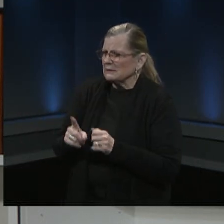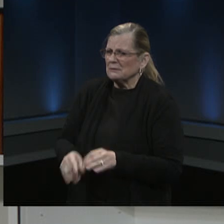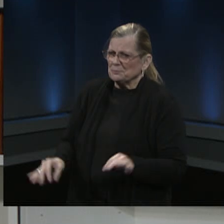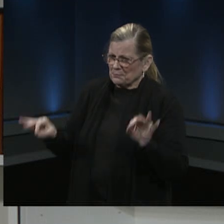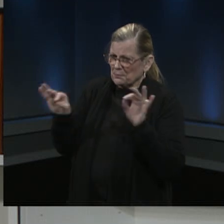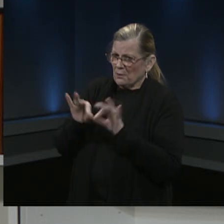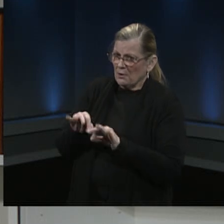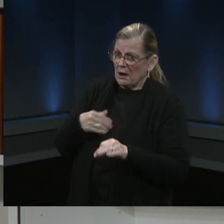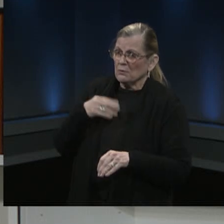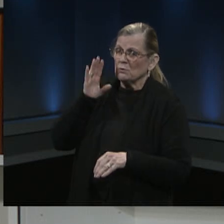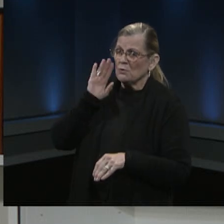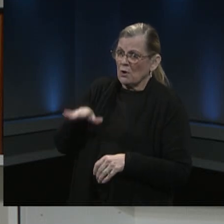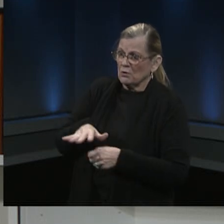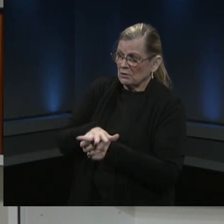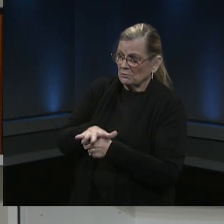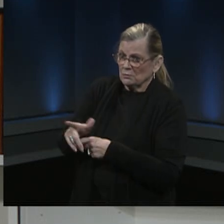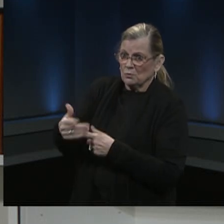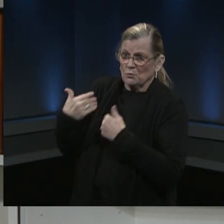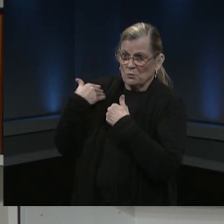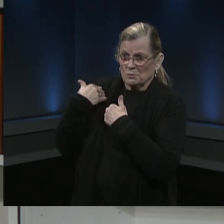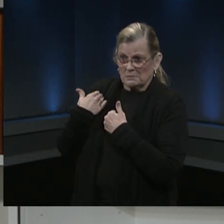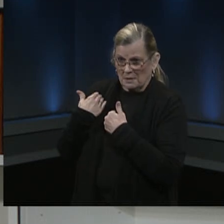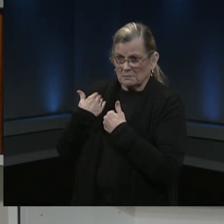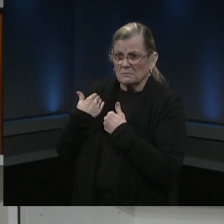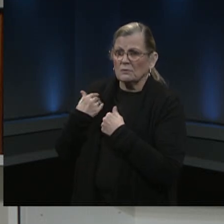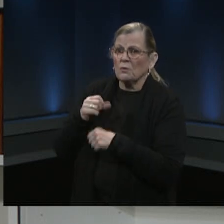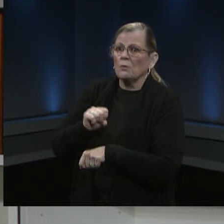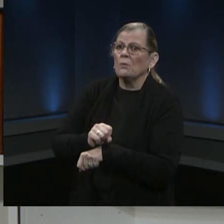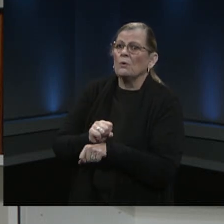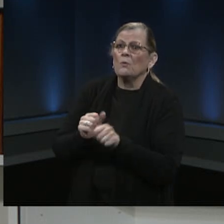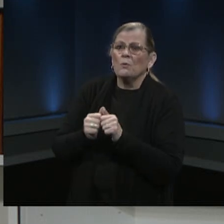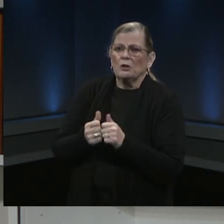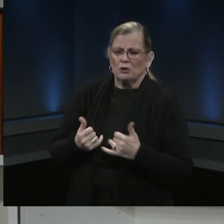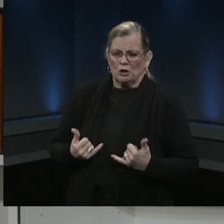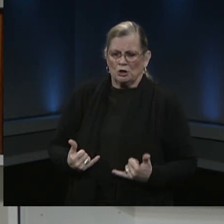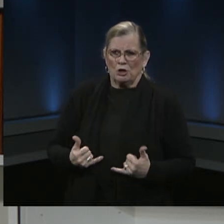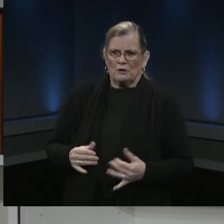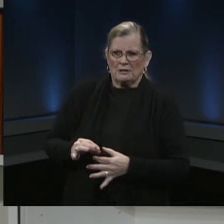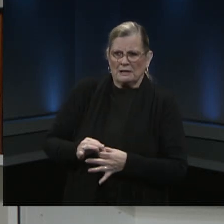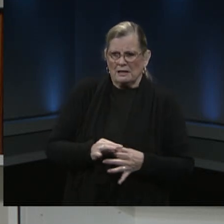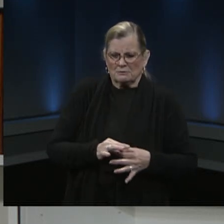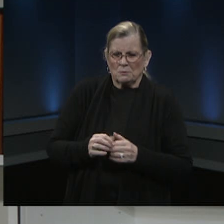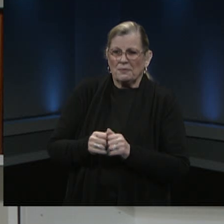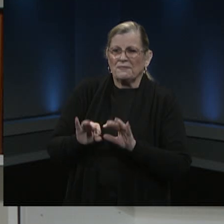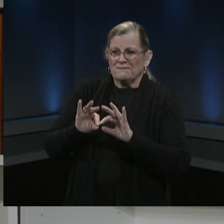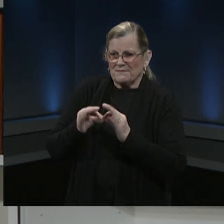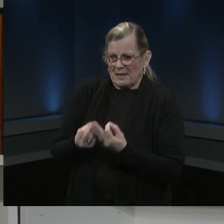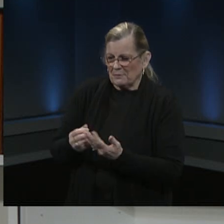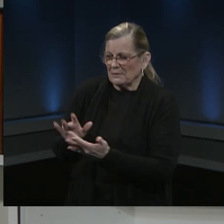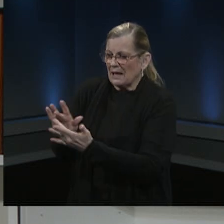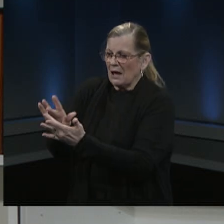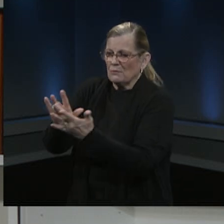have responsibility over is working with our parent liaisons and our family outreach centers and how can we do that even better now